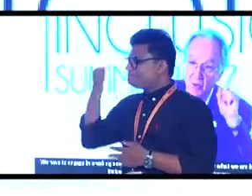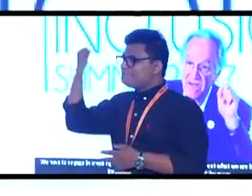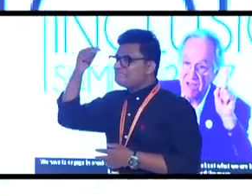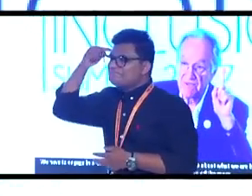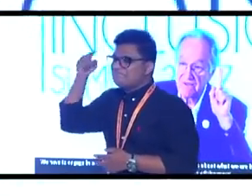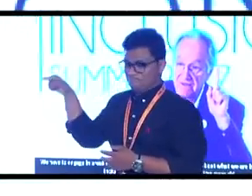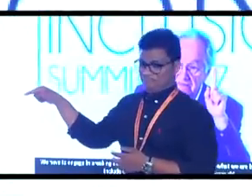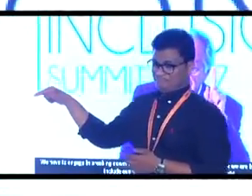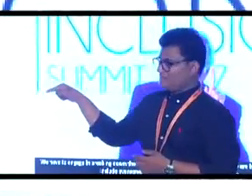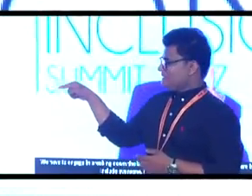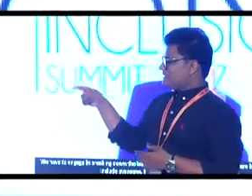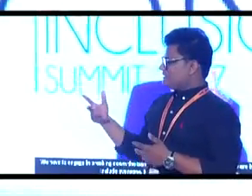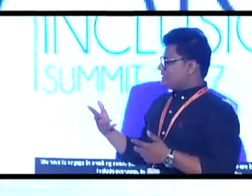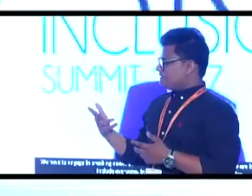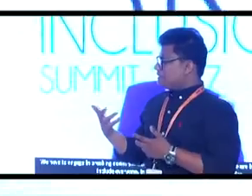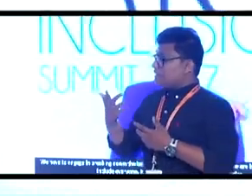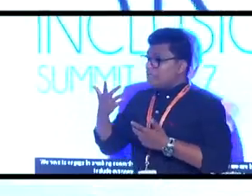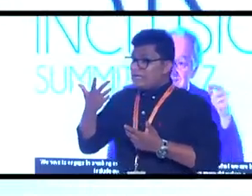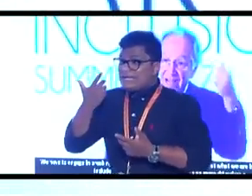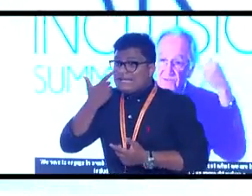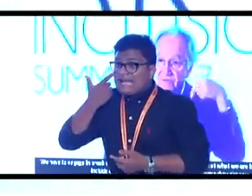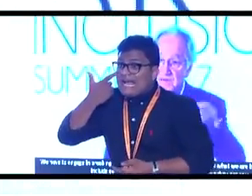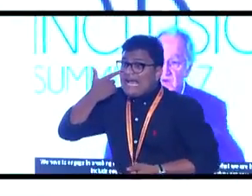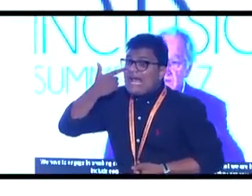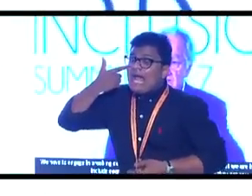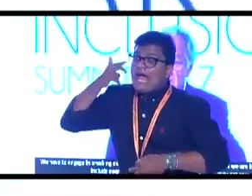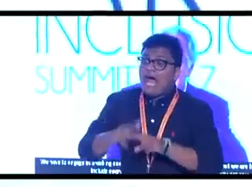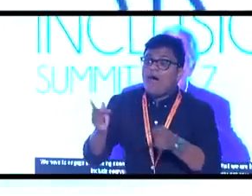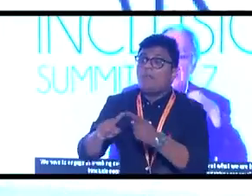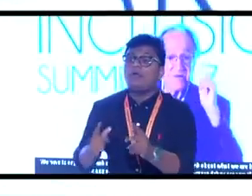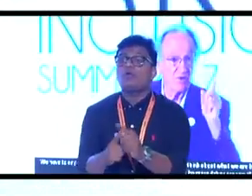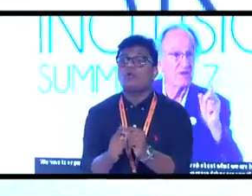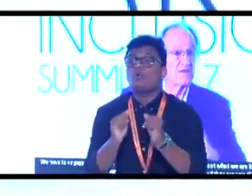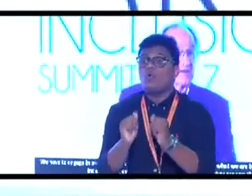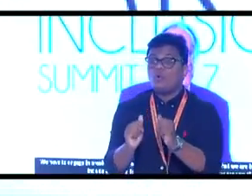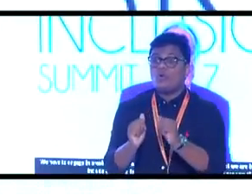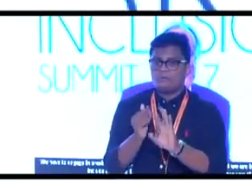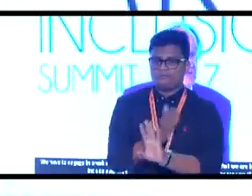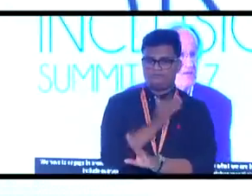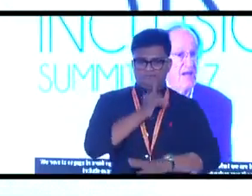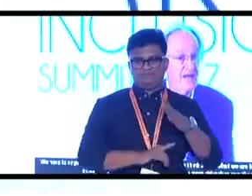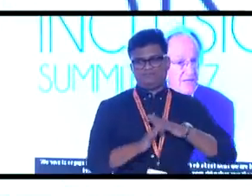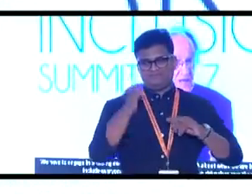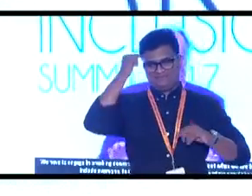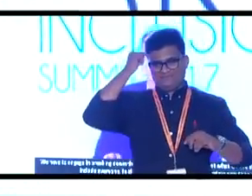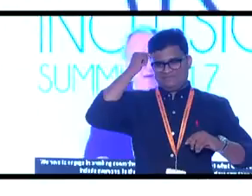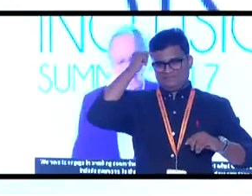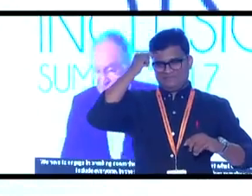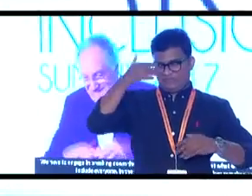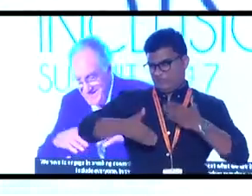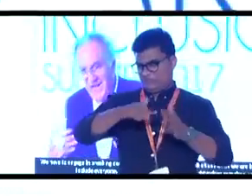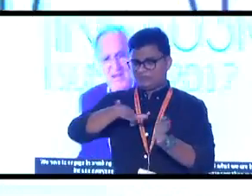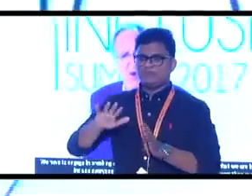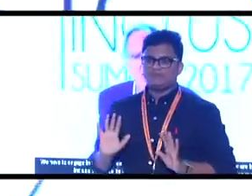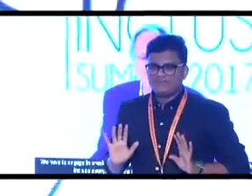It will only happen if the cars are designed from the very beginning to be fully accessible. And it can be done.